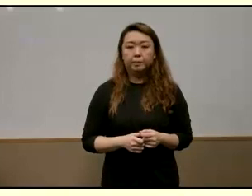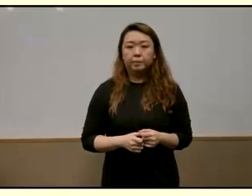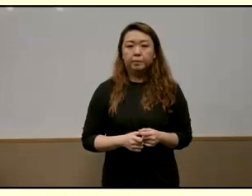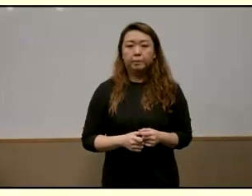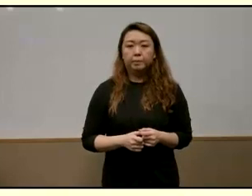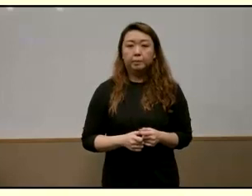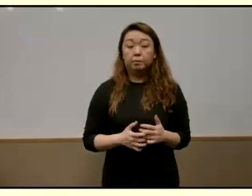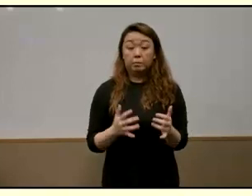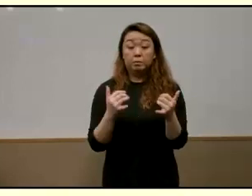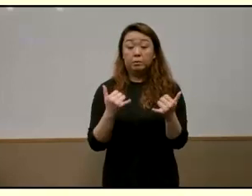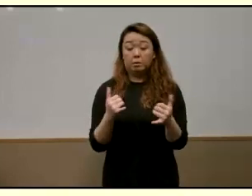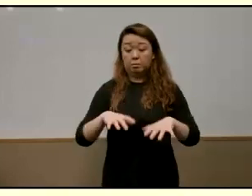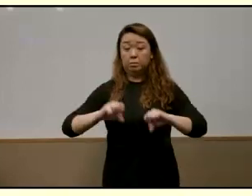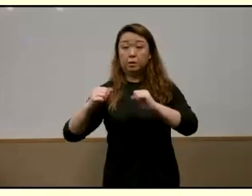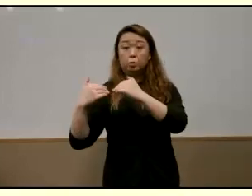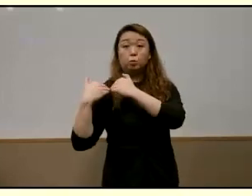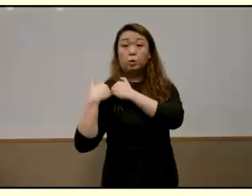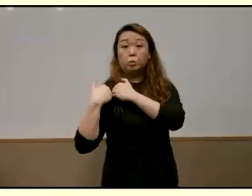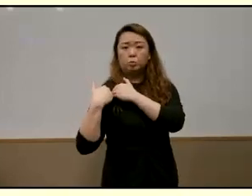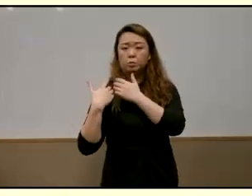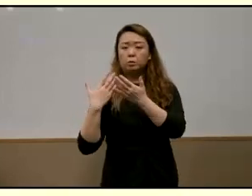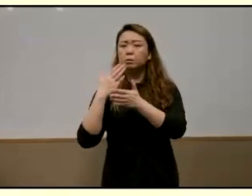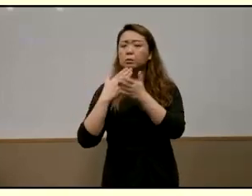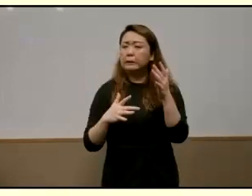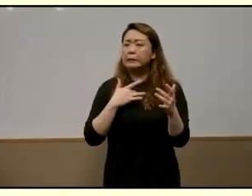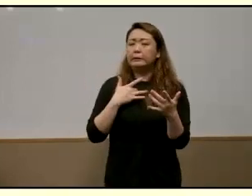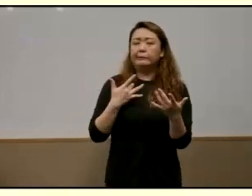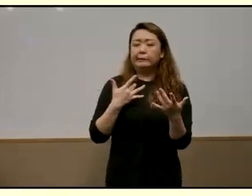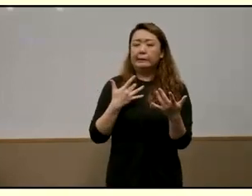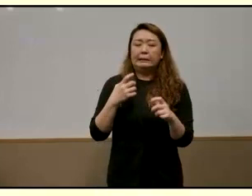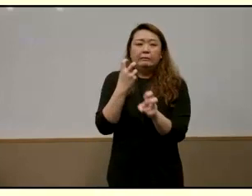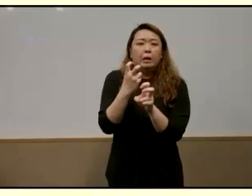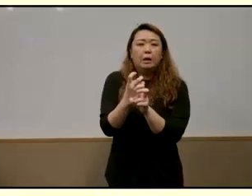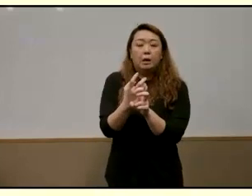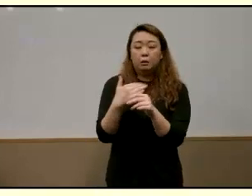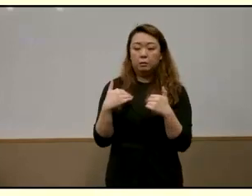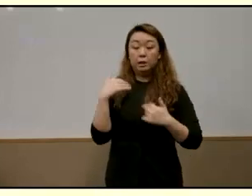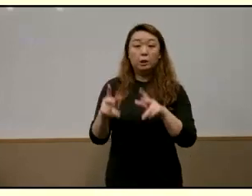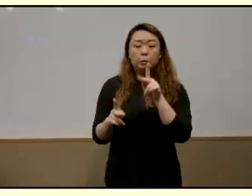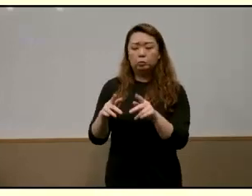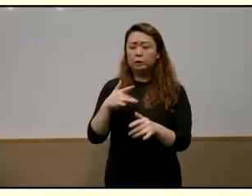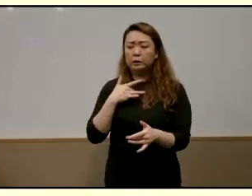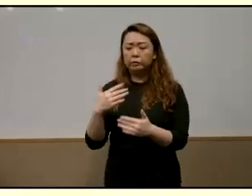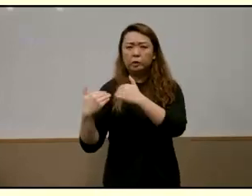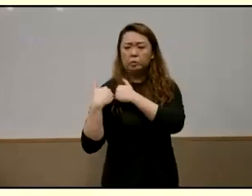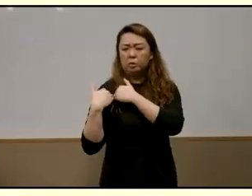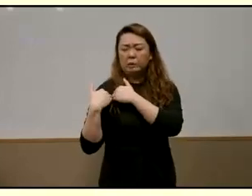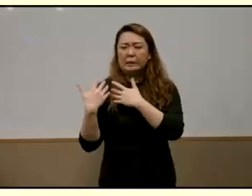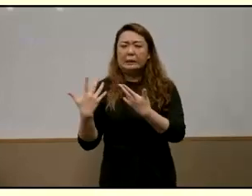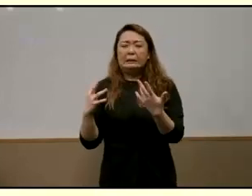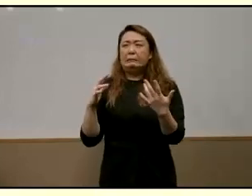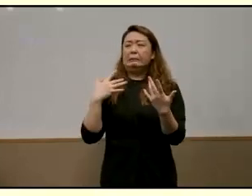and taking up responsibility sometimes felt implausible too for disadvantaged young people who found responsibility claustrophobic